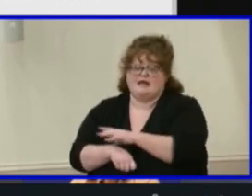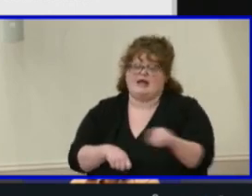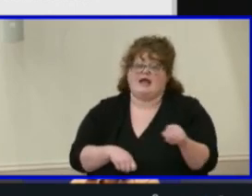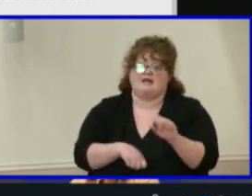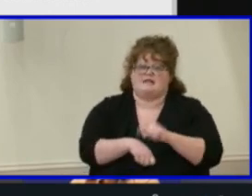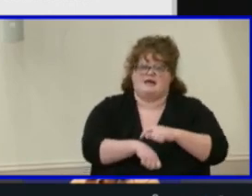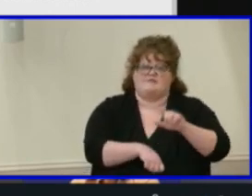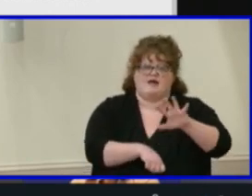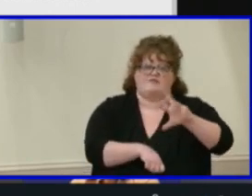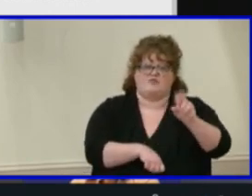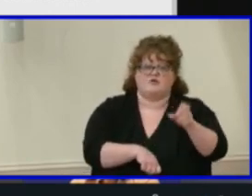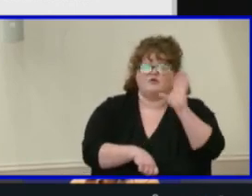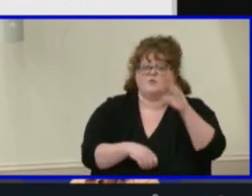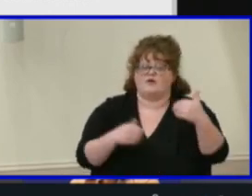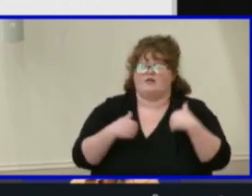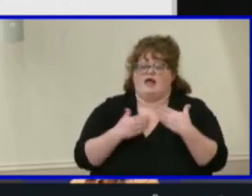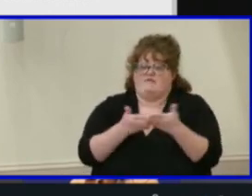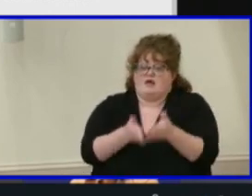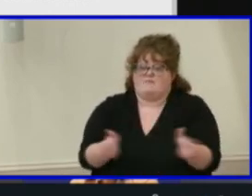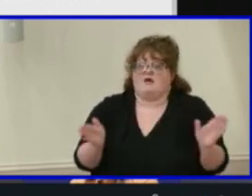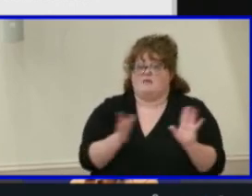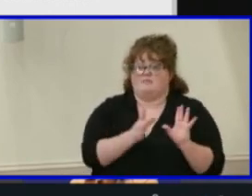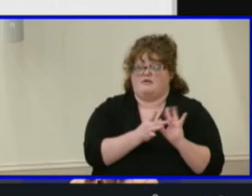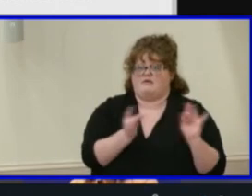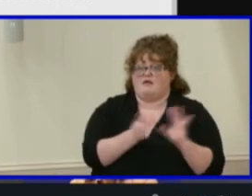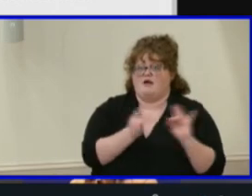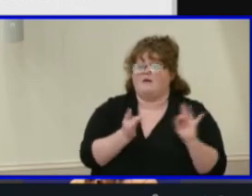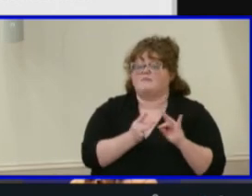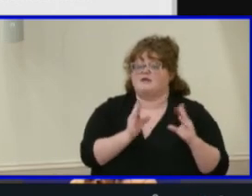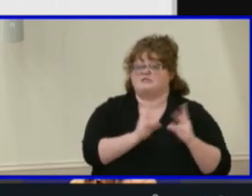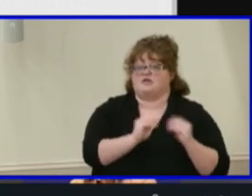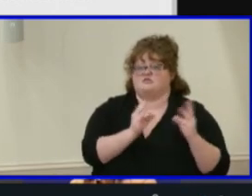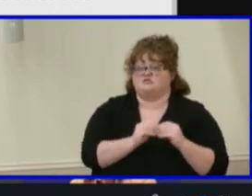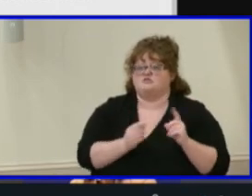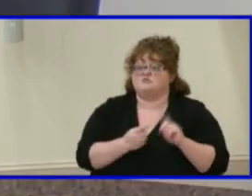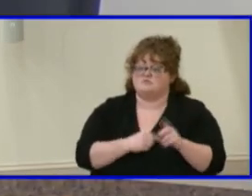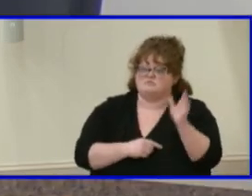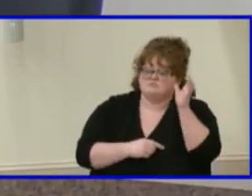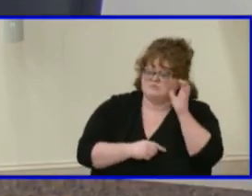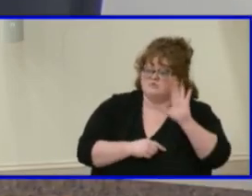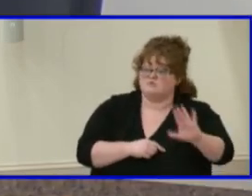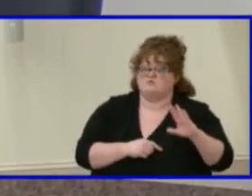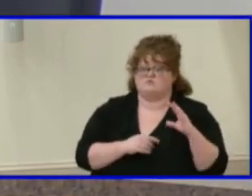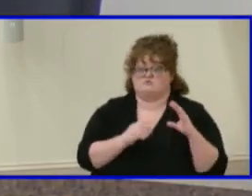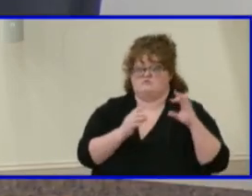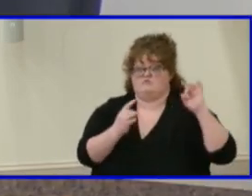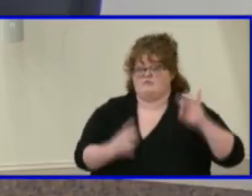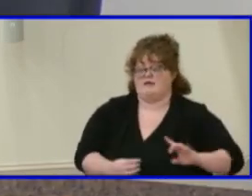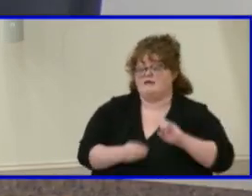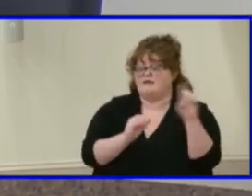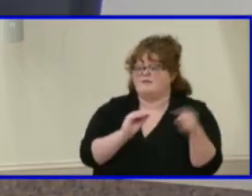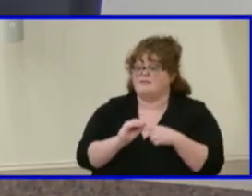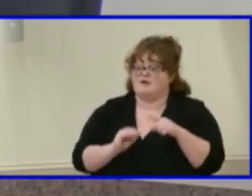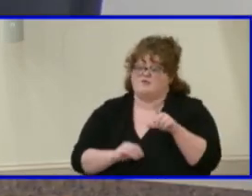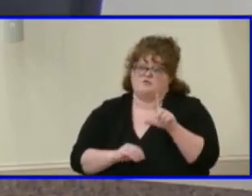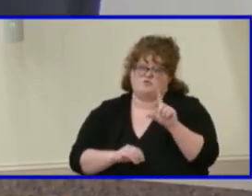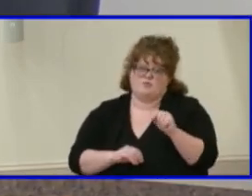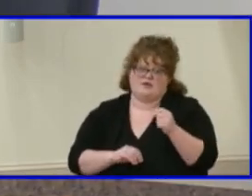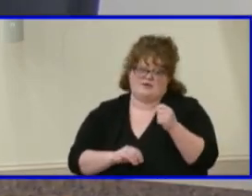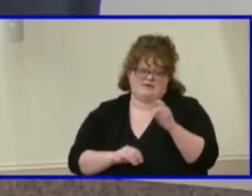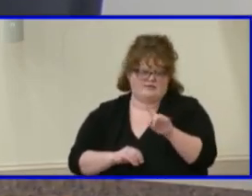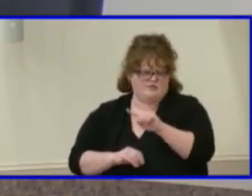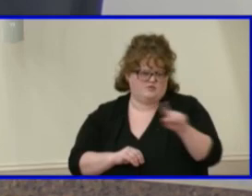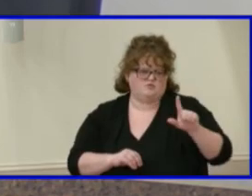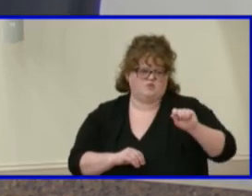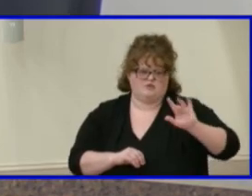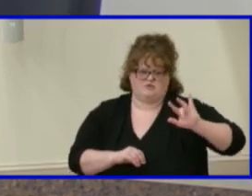hearing to solicit input on proposed revisions to the 2018 through 2025 strategic plan. The school board